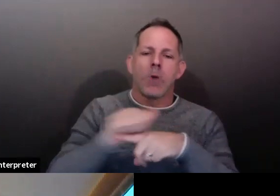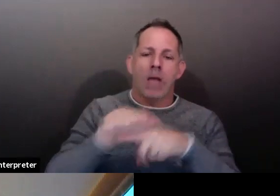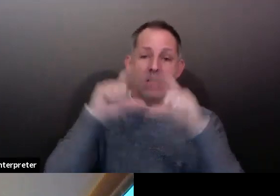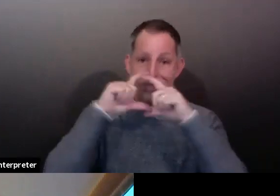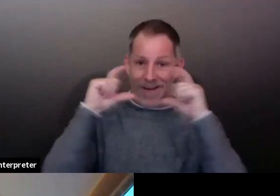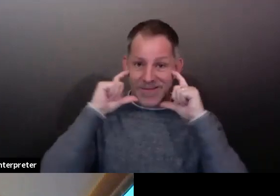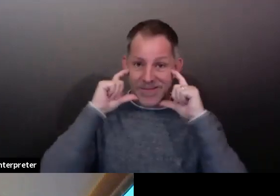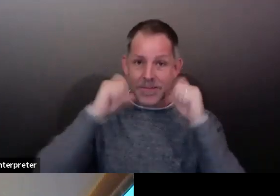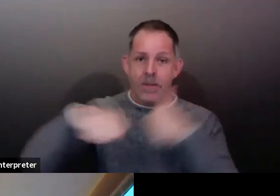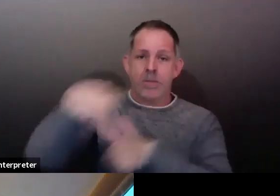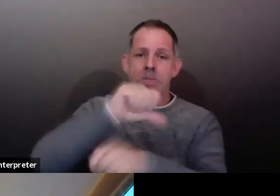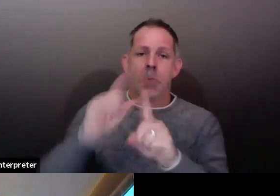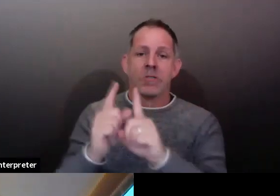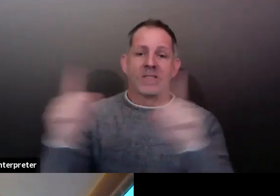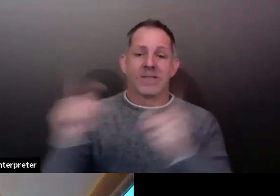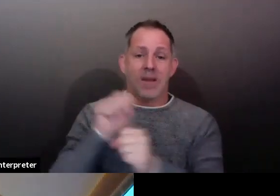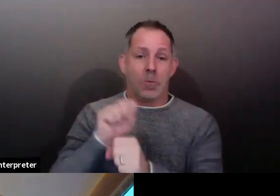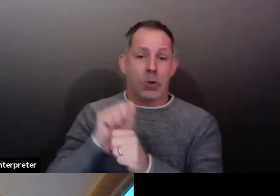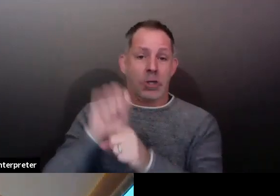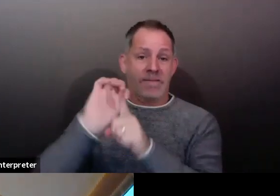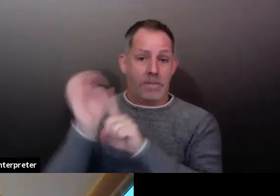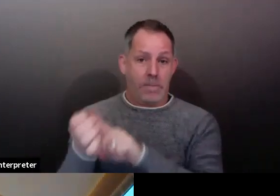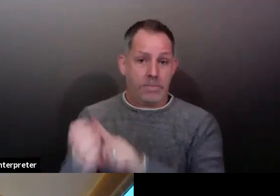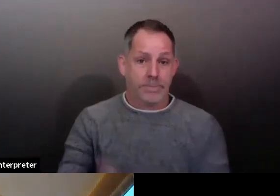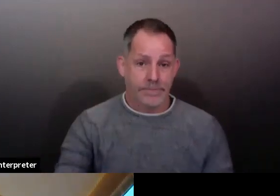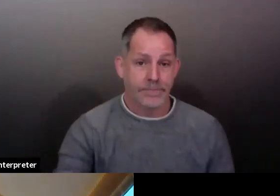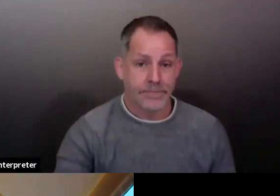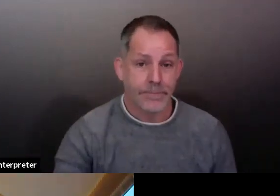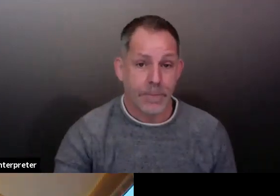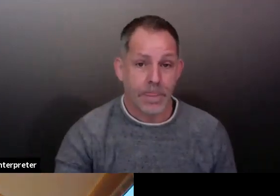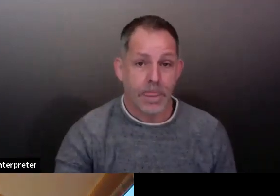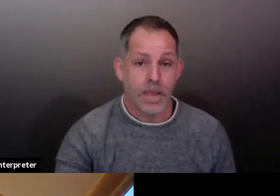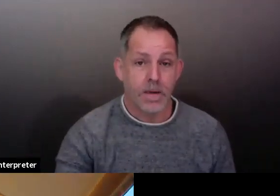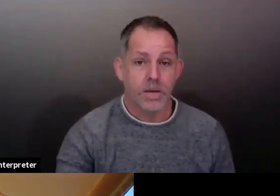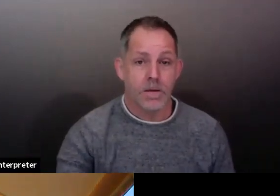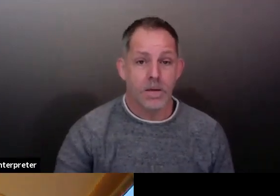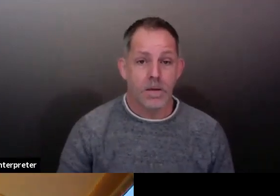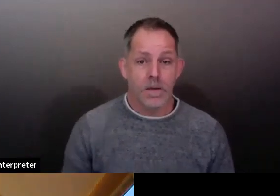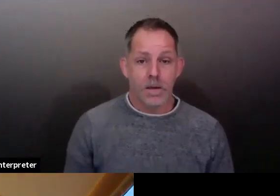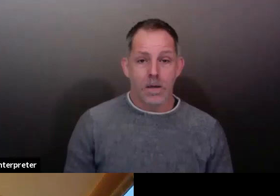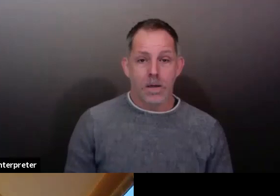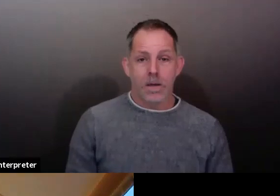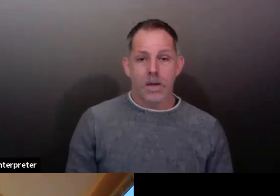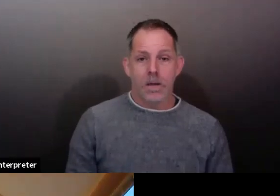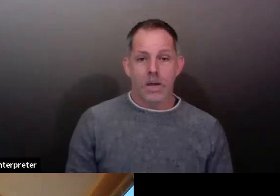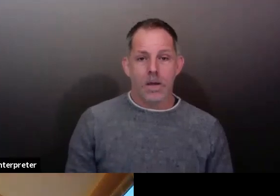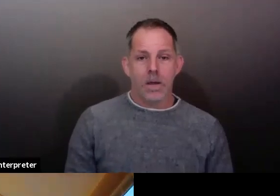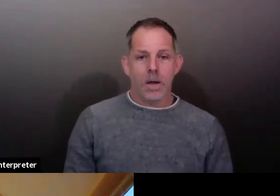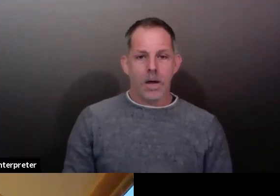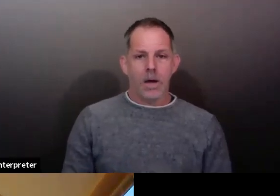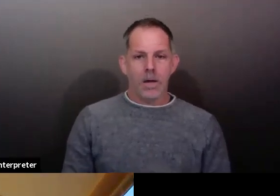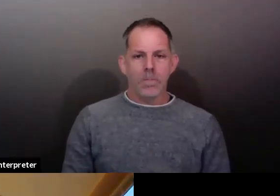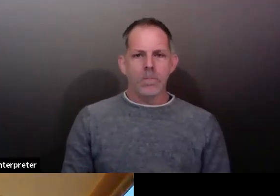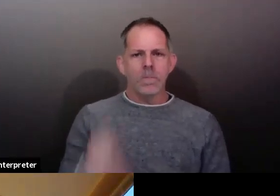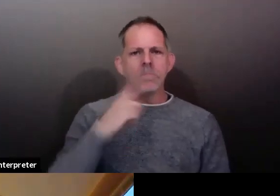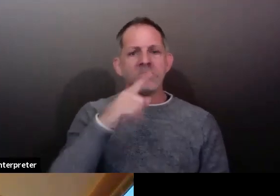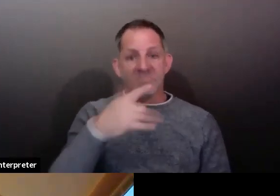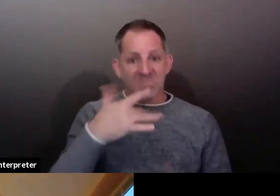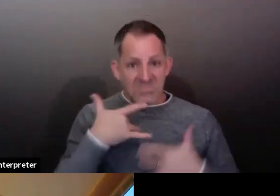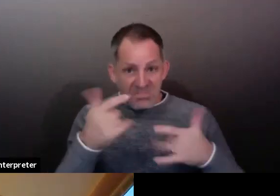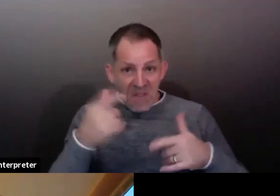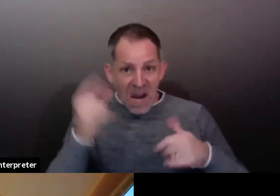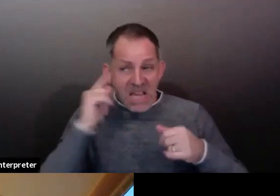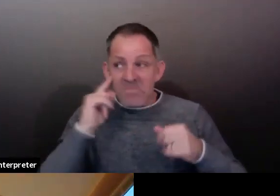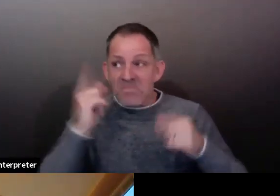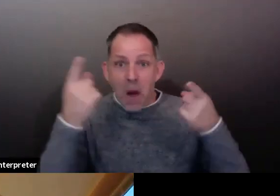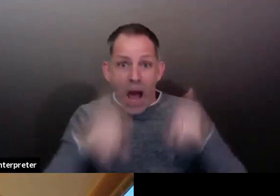So doctor, has the health district gotten any reports of large Halloween parties? And is there a concern we could see cases spike even further because of the